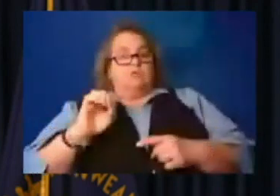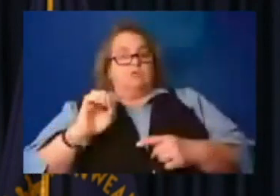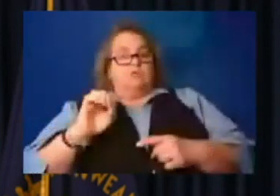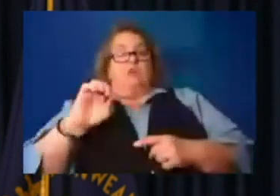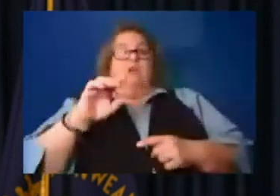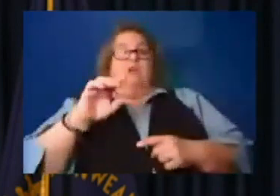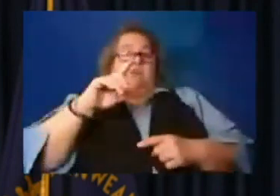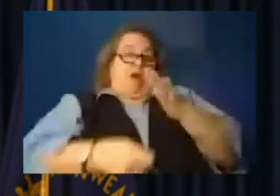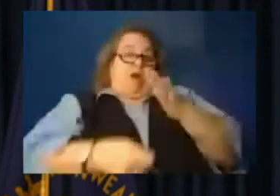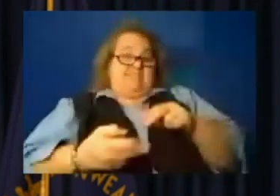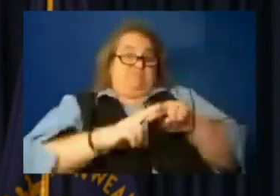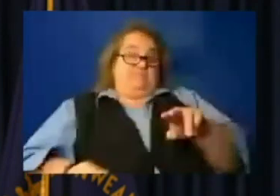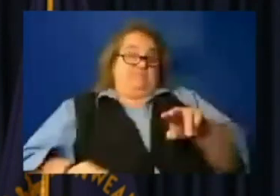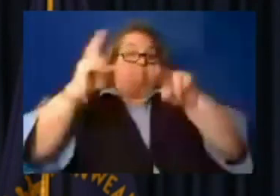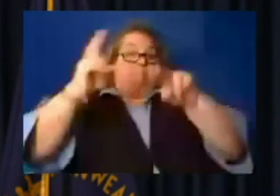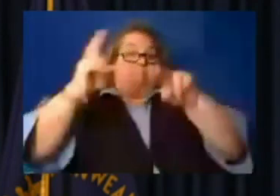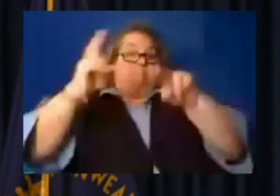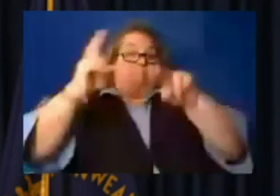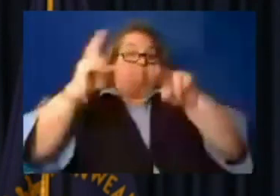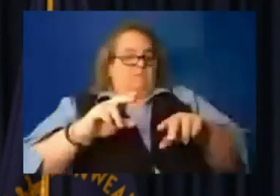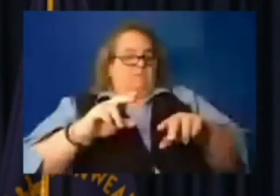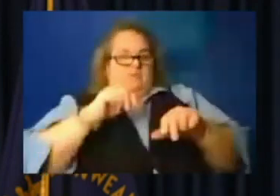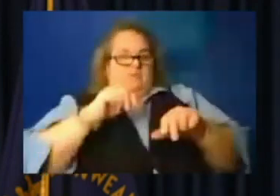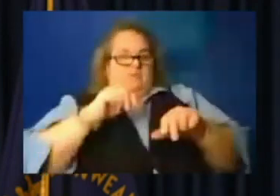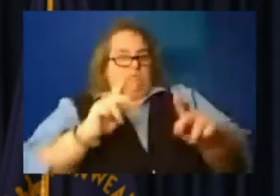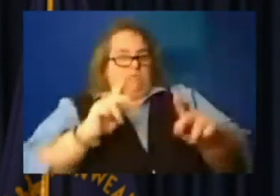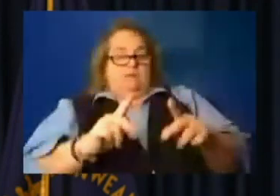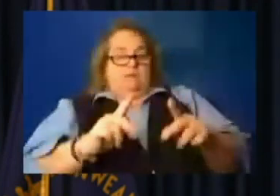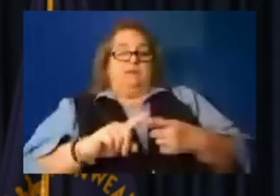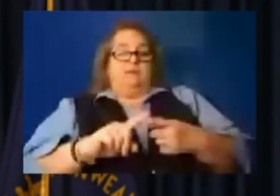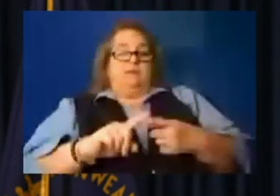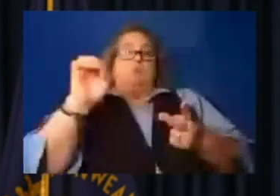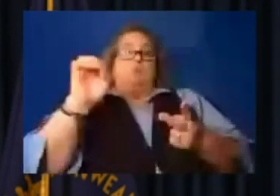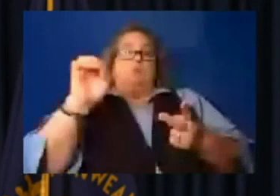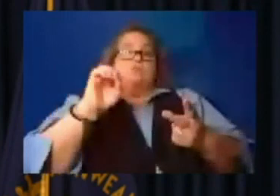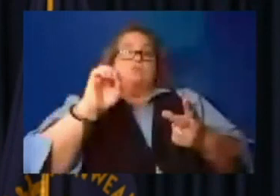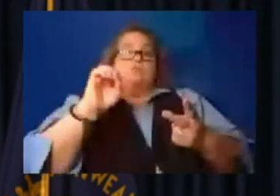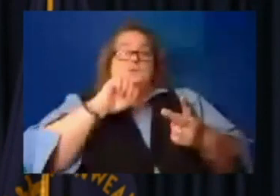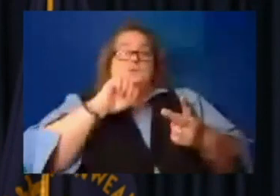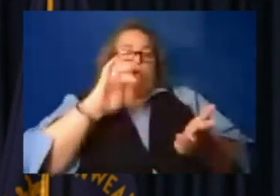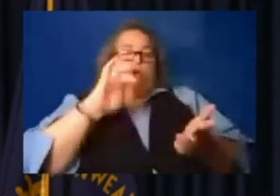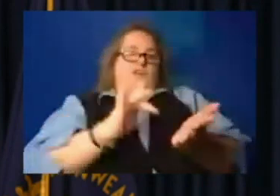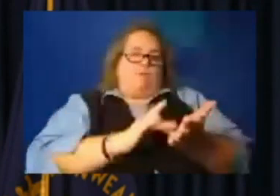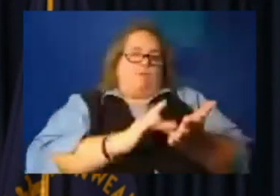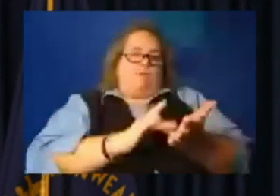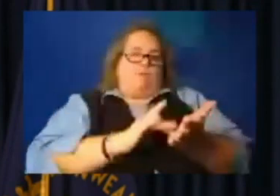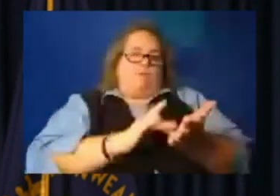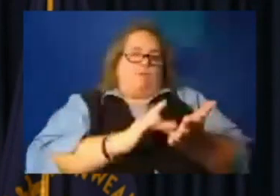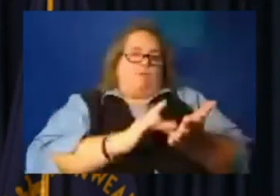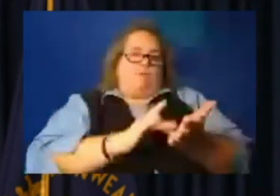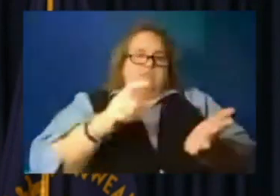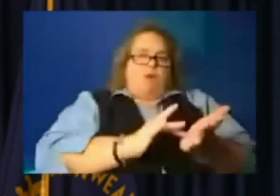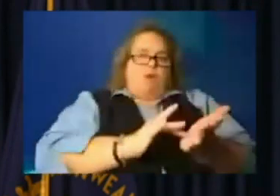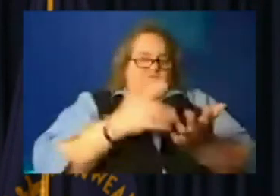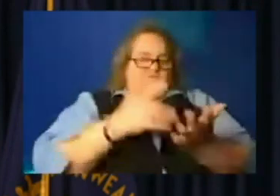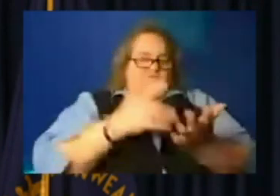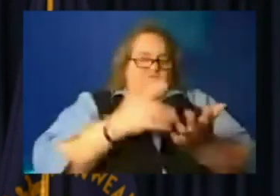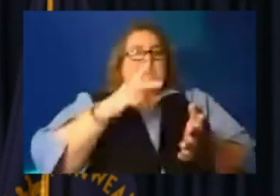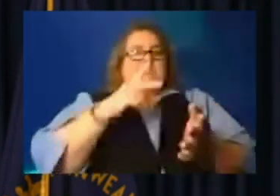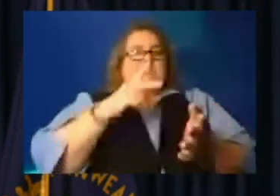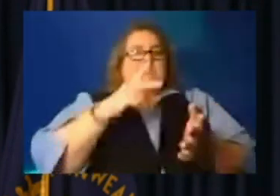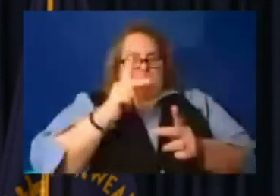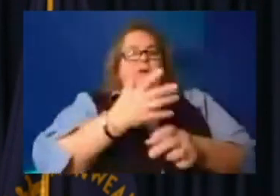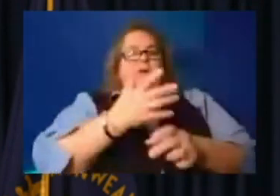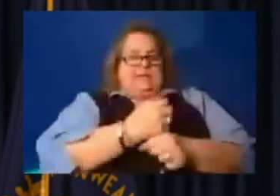implementing emergency dispensing of pharmaceuticals. We're already seeing that in action. People getting the medicine they need. Transportation